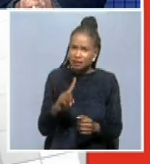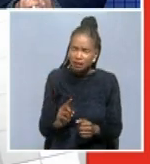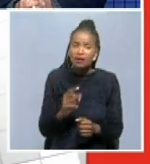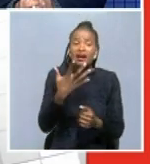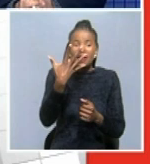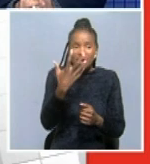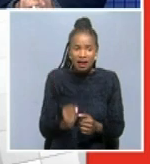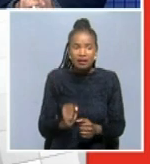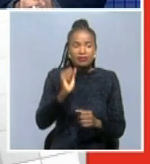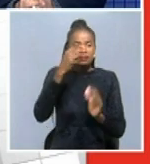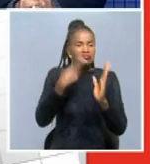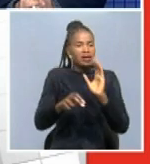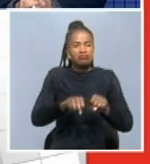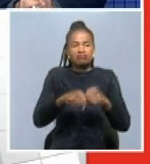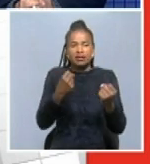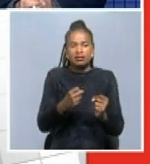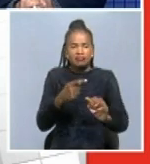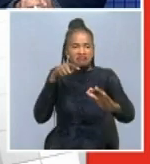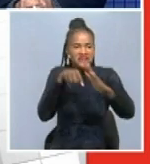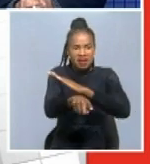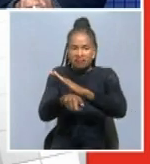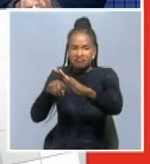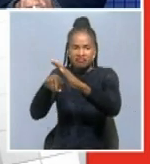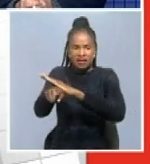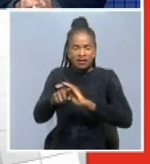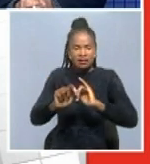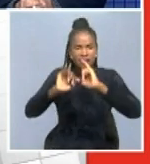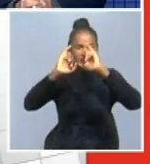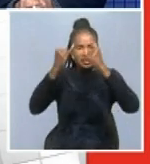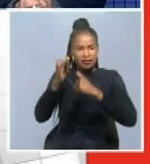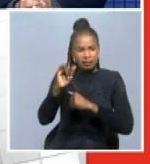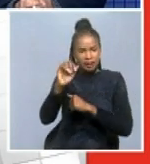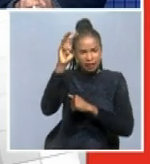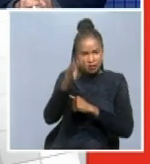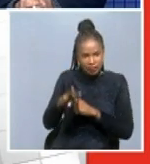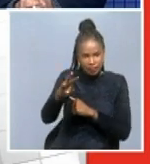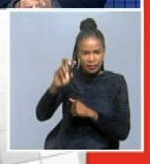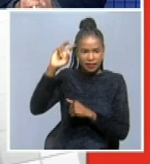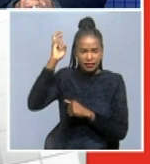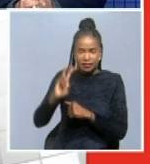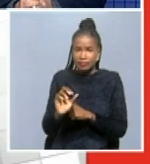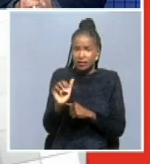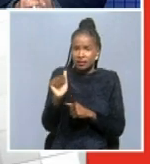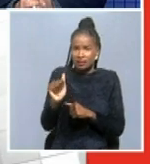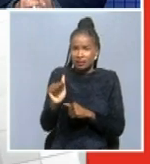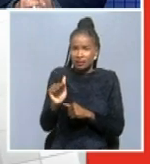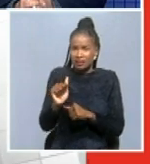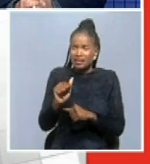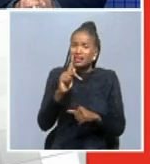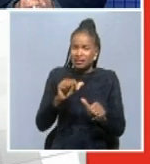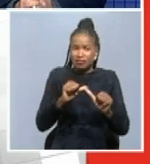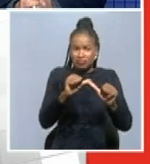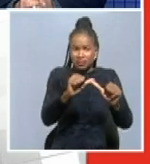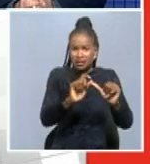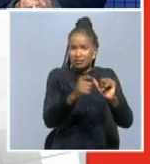people trying to sneak in and sneak out of the local authorities that are under stage 3 lockdown, which is